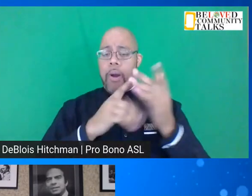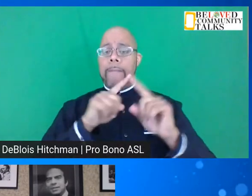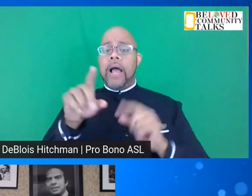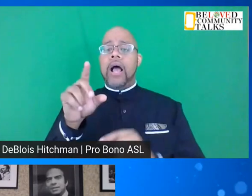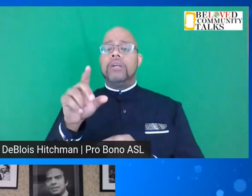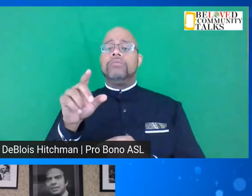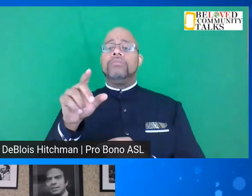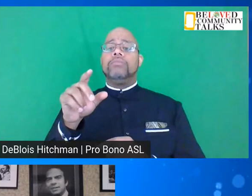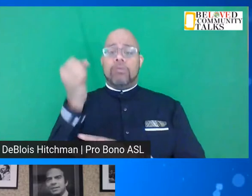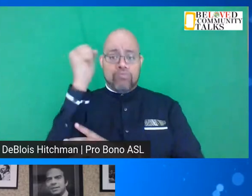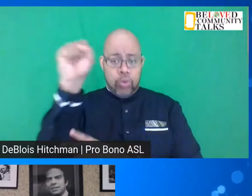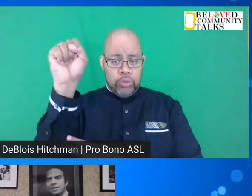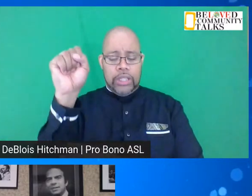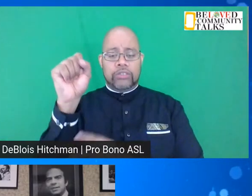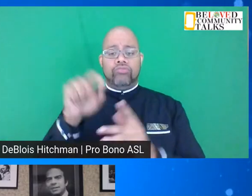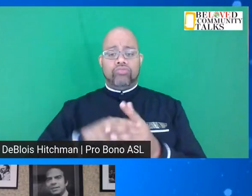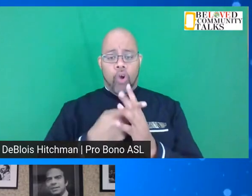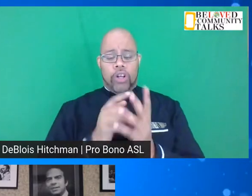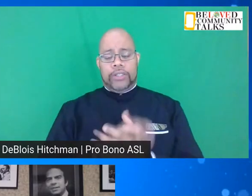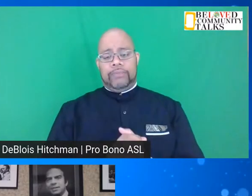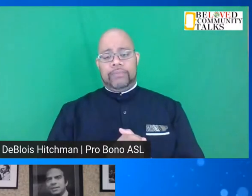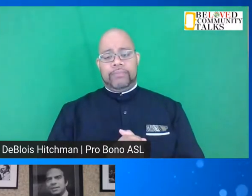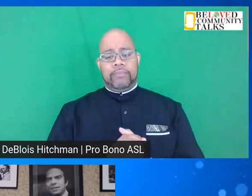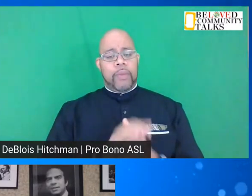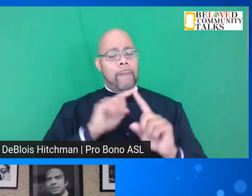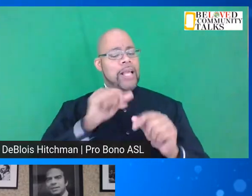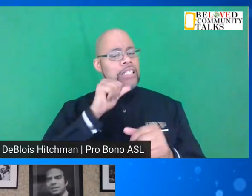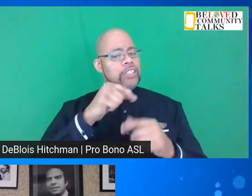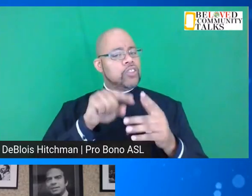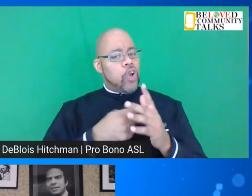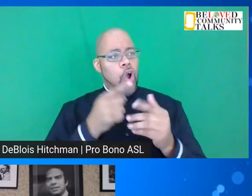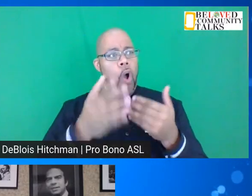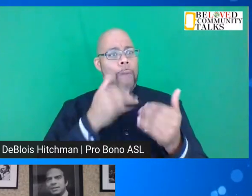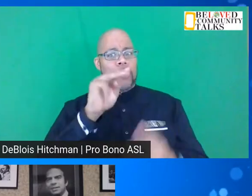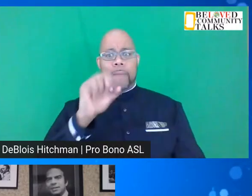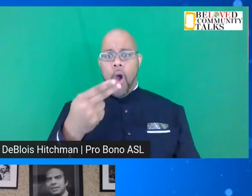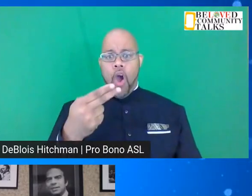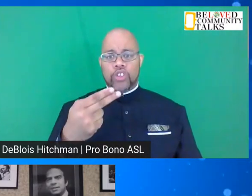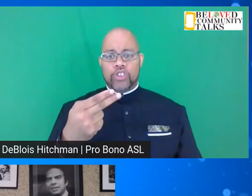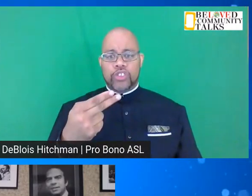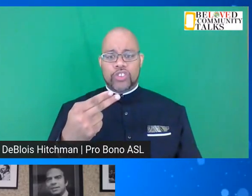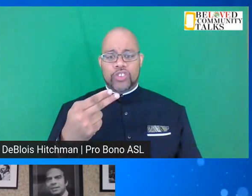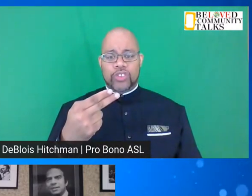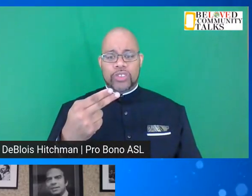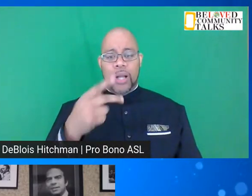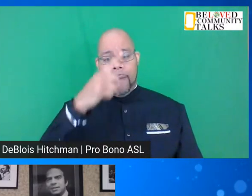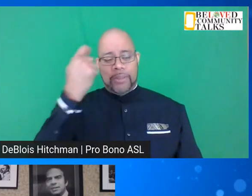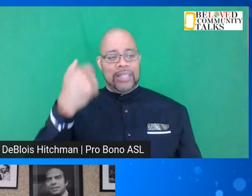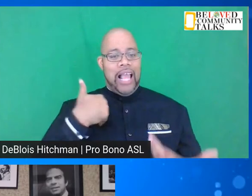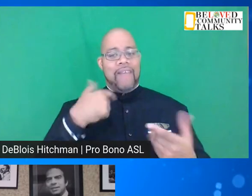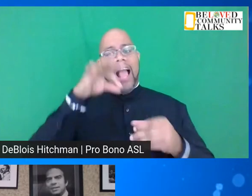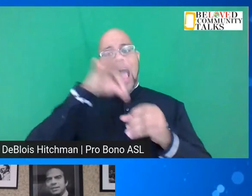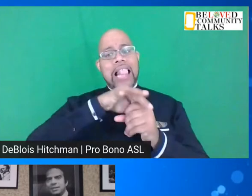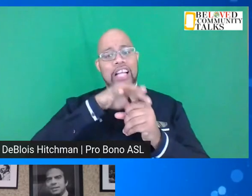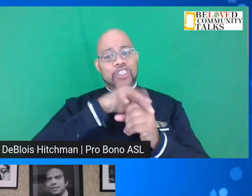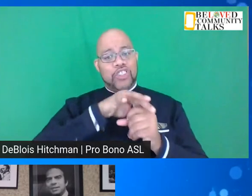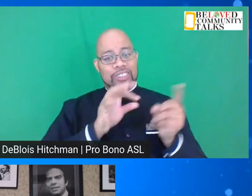demonstration started, but they didn't start until almost March because there was an election.